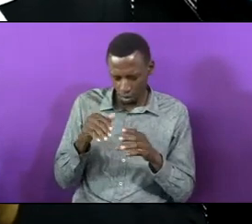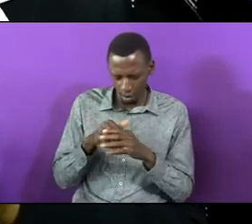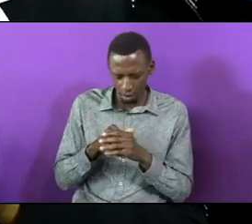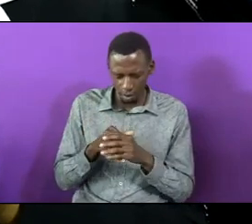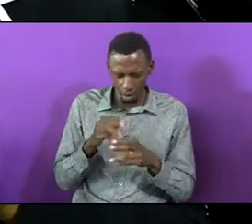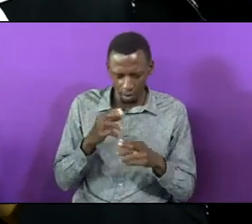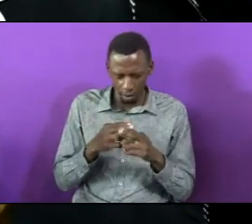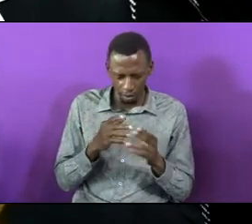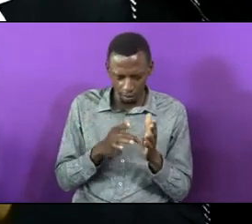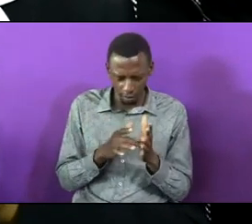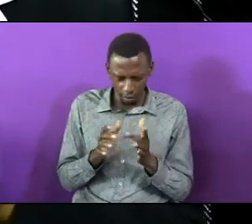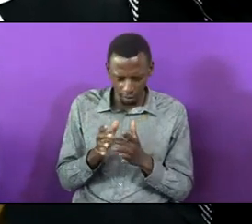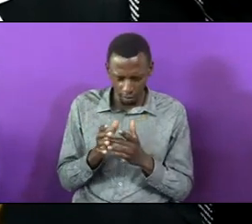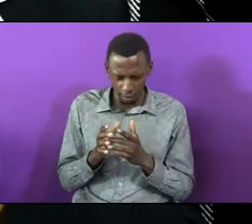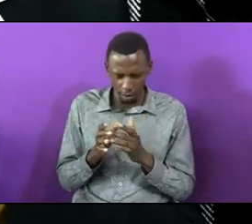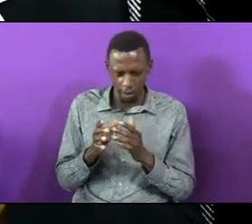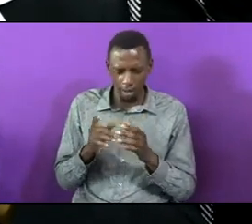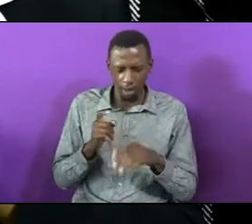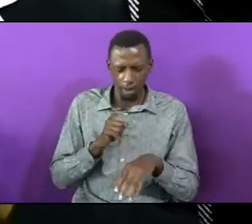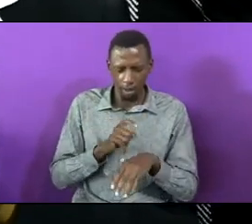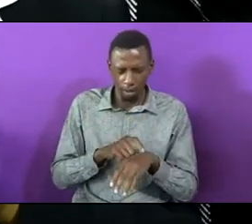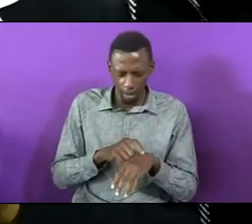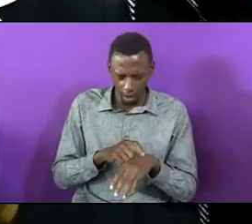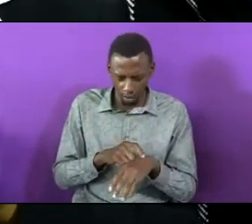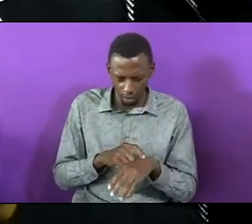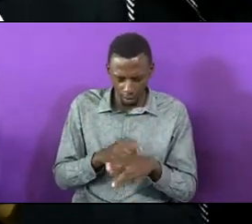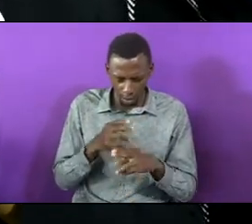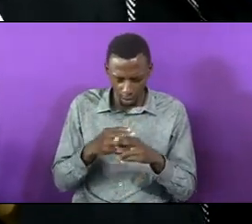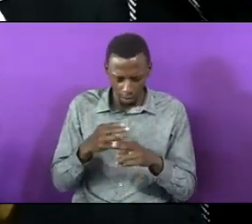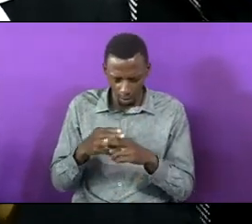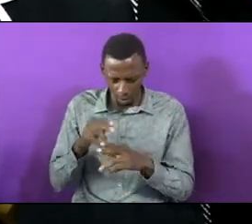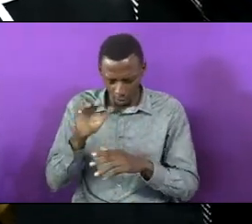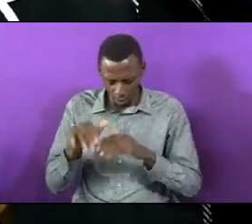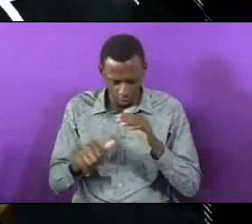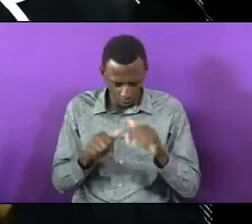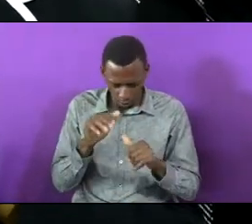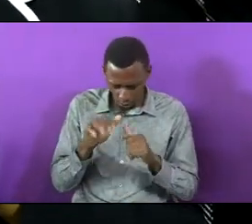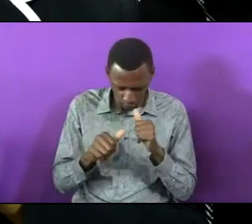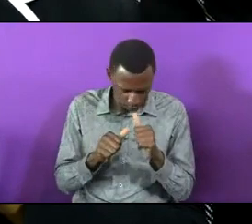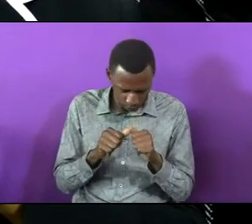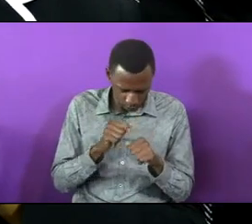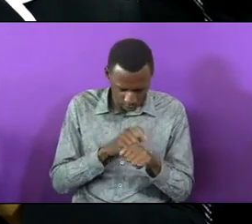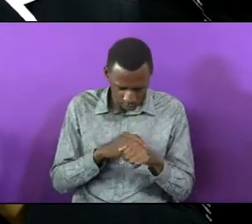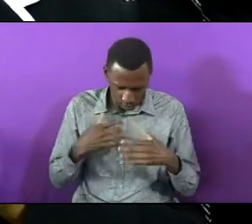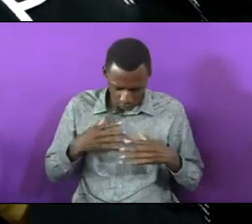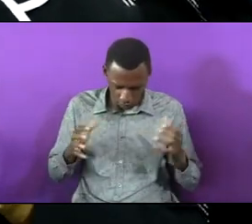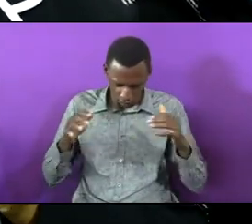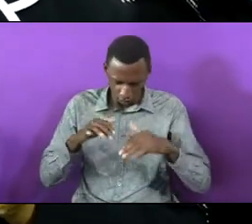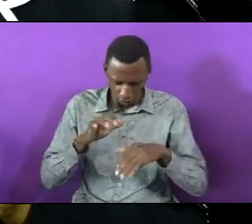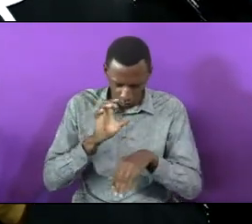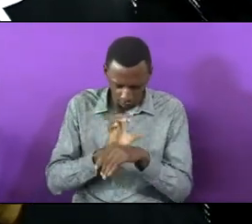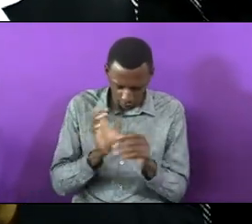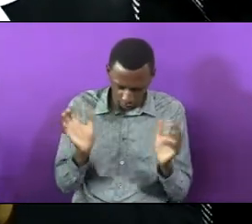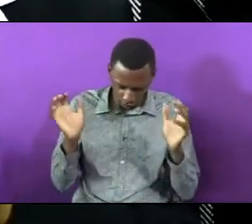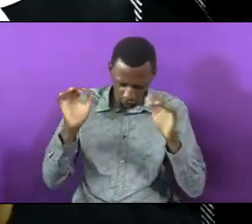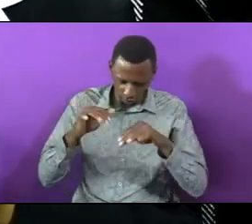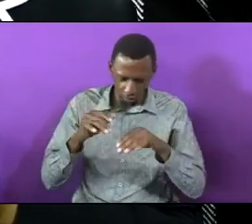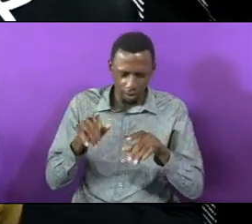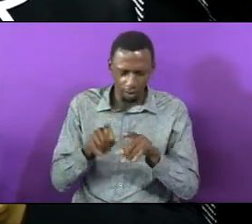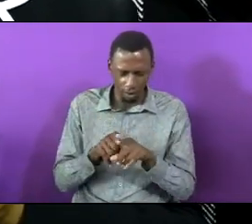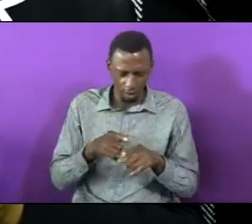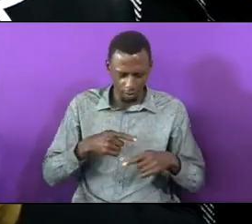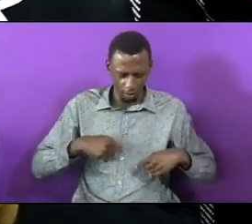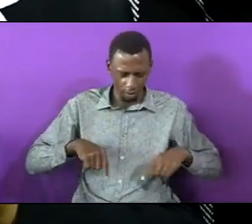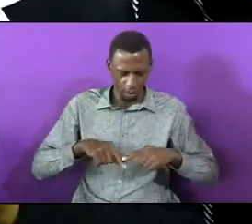it all when the roll will be called up yonder when time shall be normal when churches will be assembling before you Lord may we